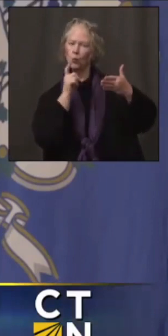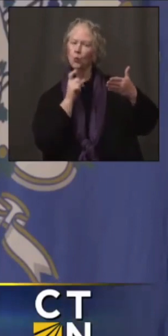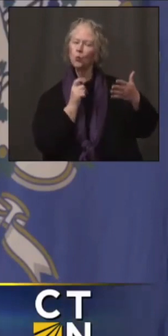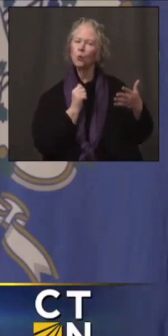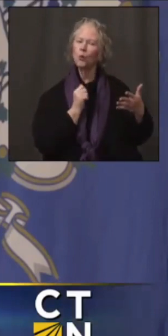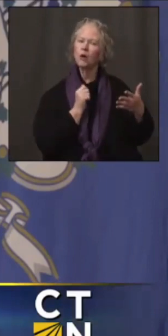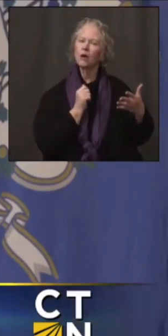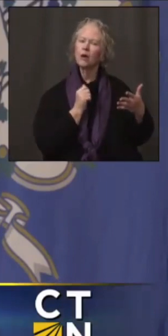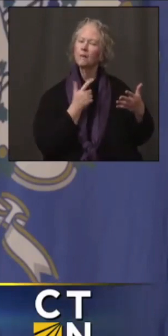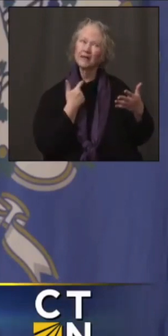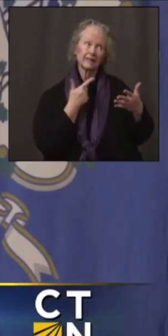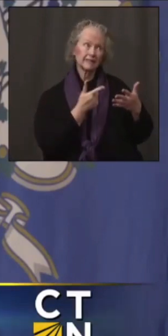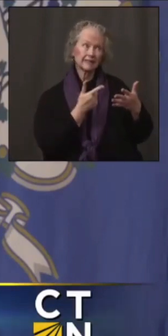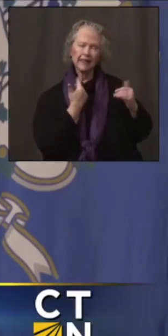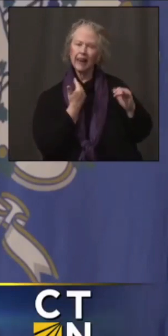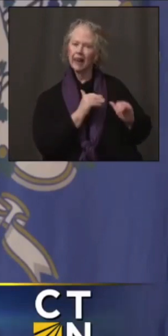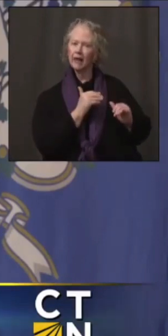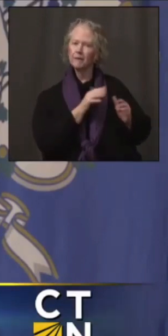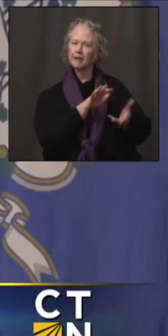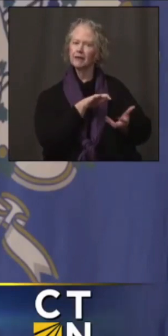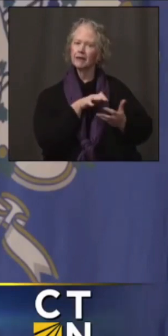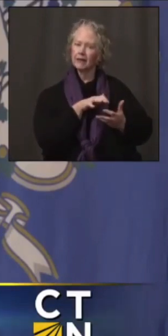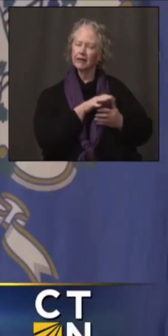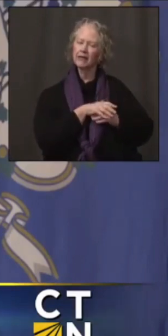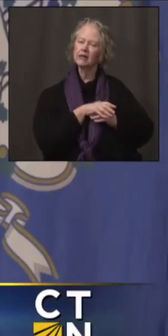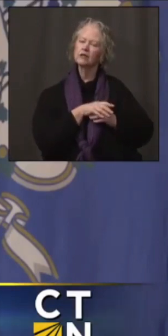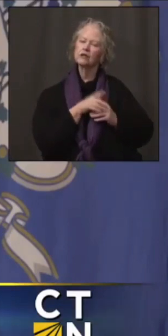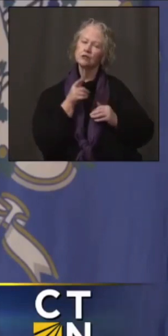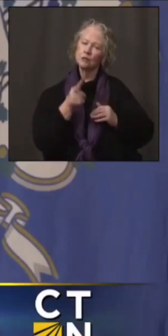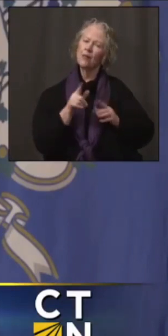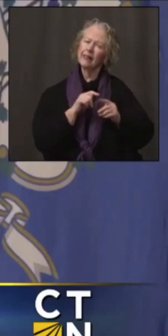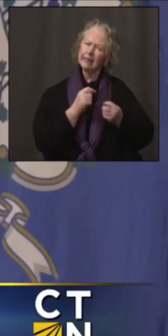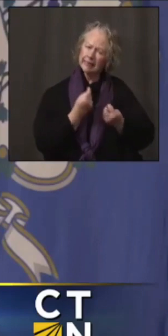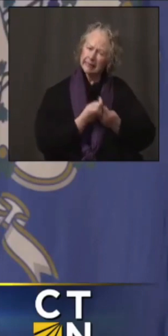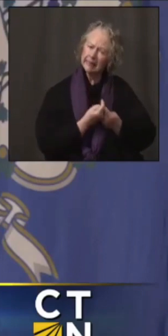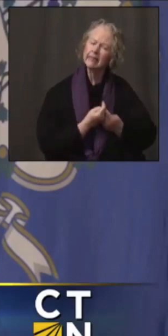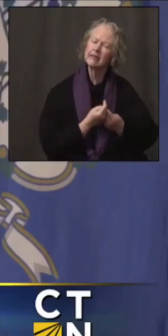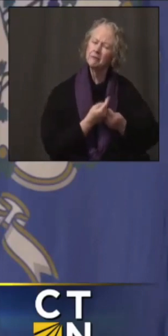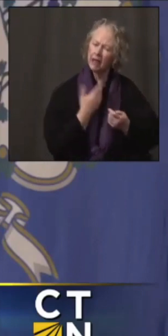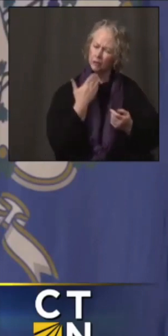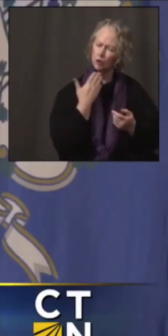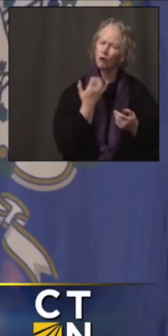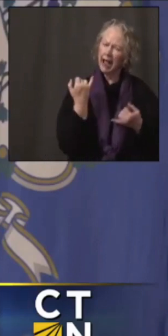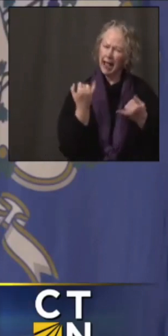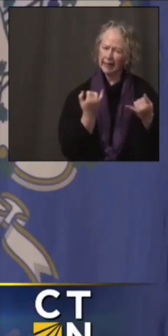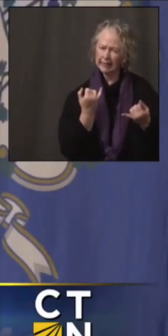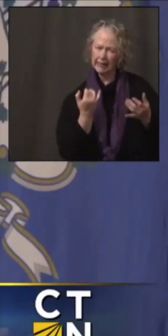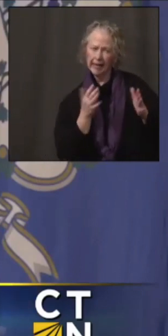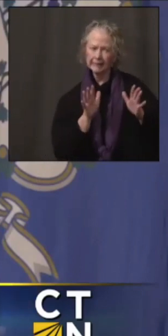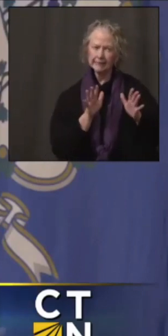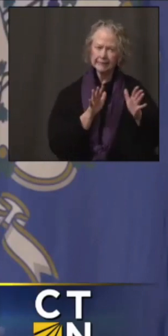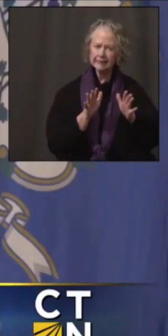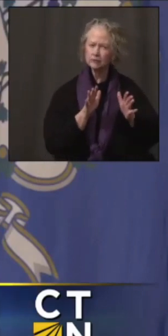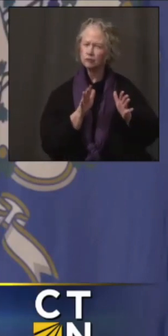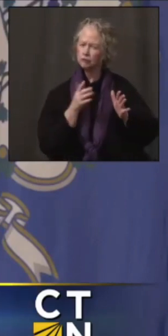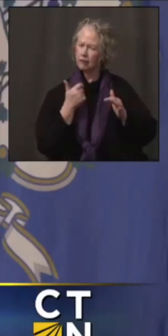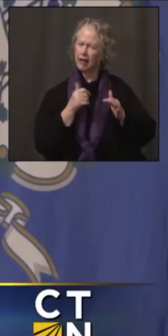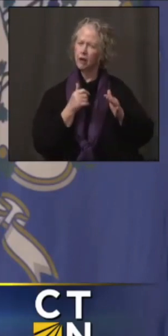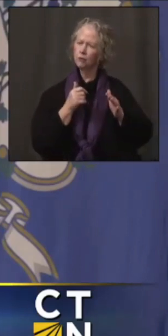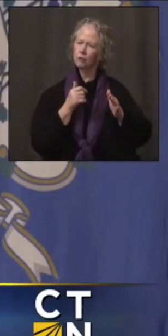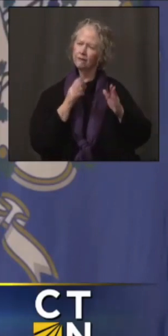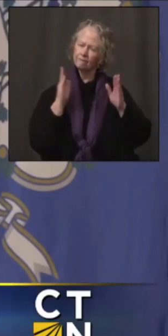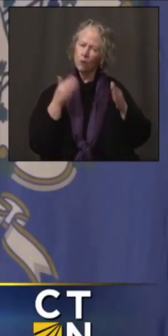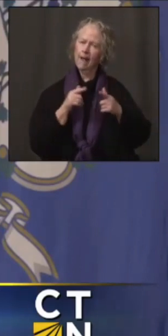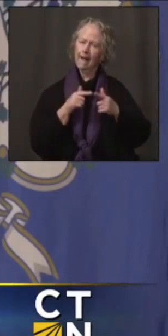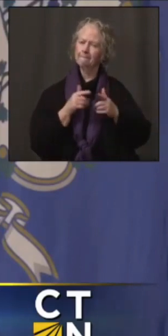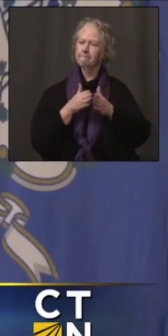there's, there's a balance there. So I, I think, um, Deidre and Reg and their team have a pretty good balance in terms of emphasizing public health,